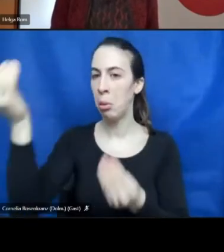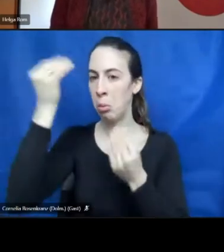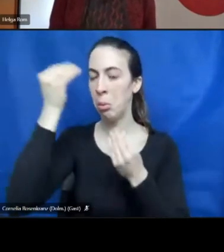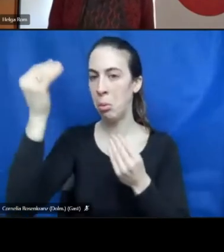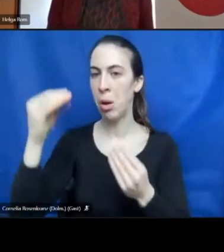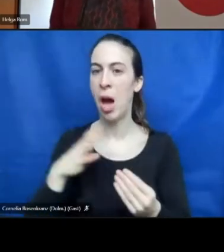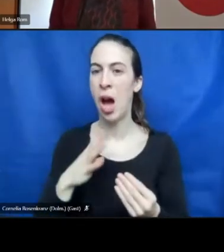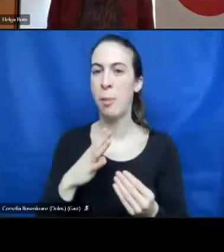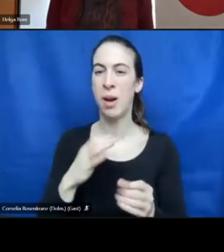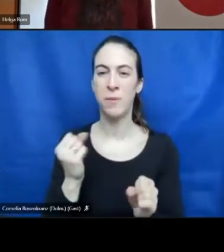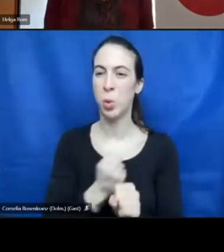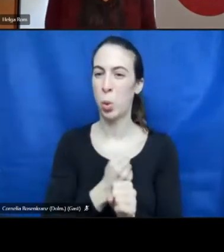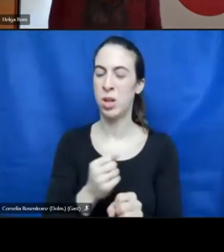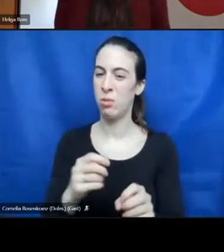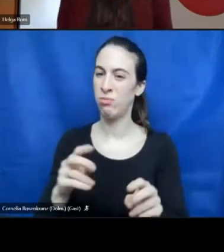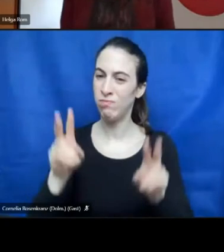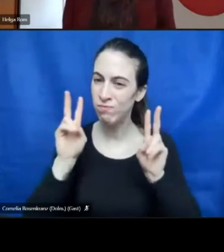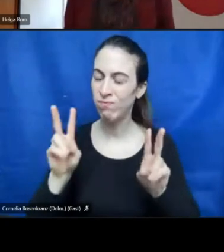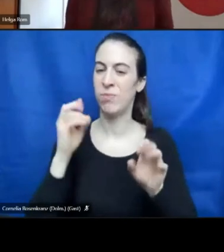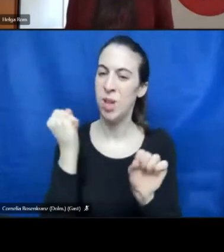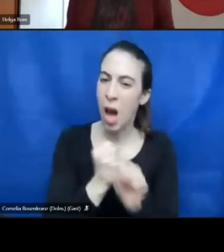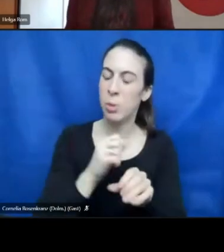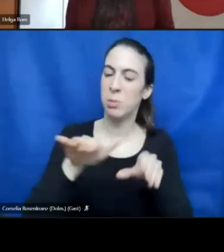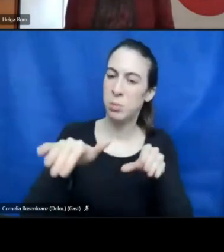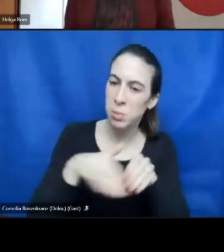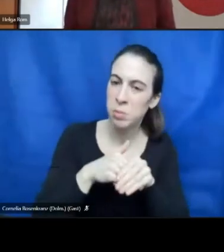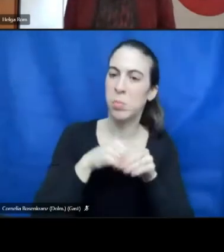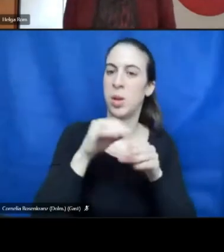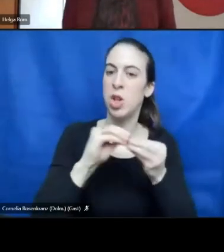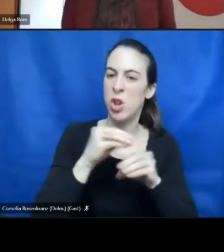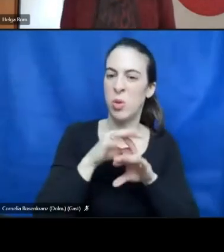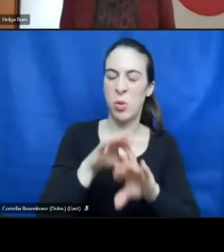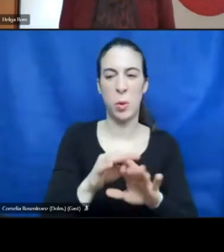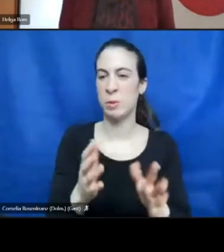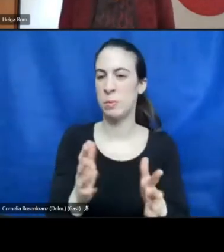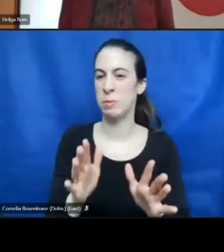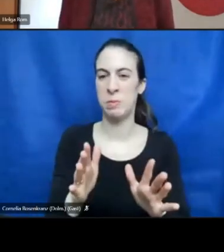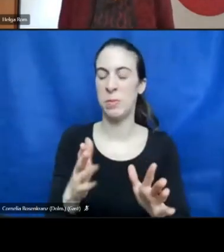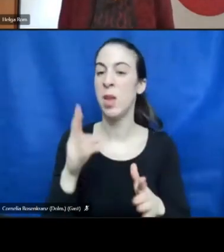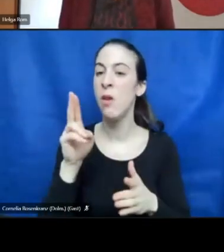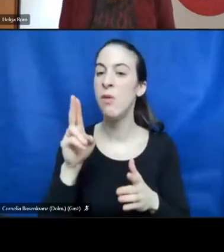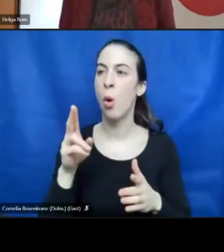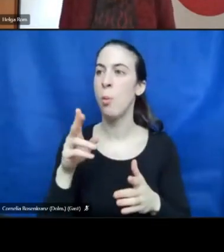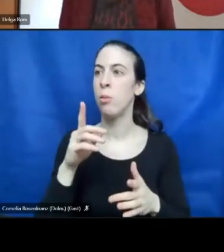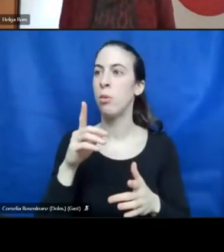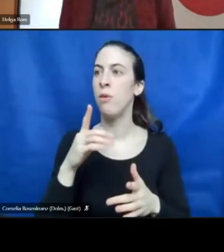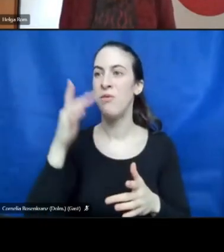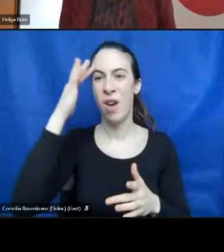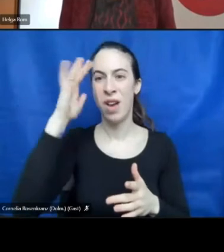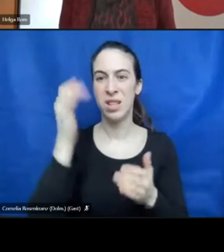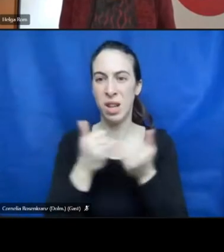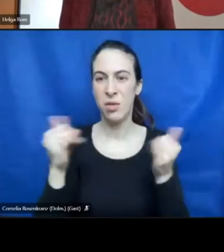eventually become an entrepreneur and even though some of them making quite a bad business because of lacking of business ends